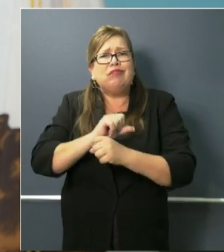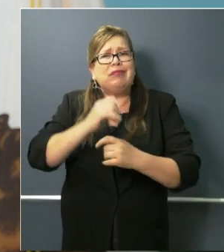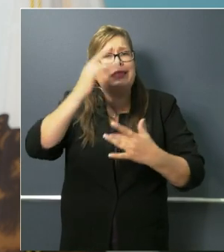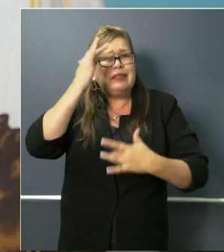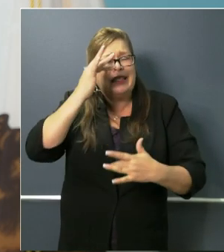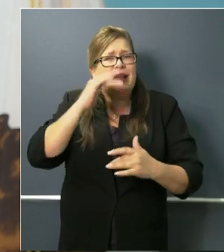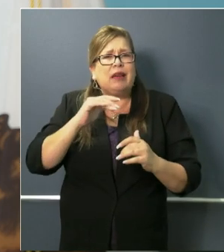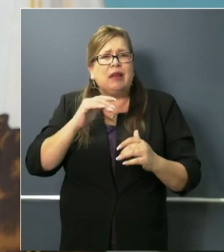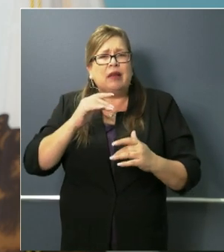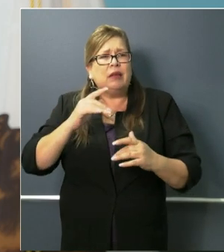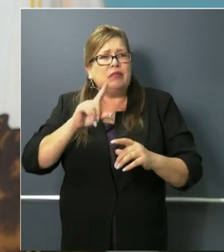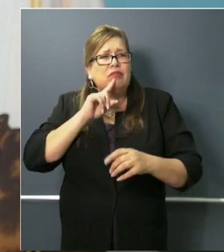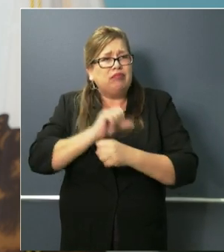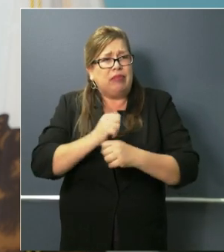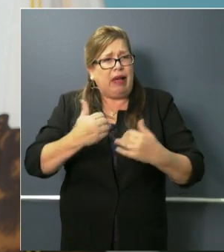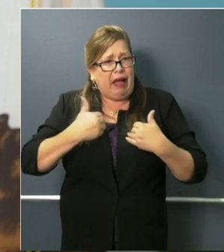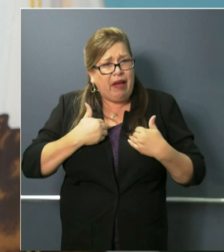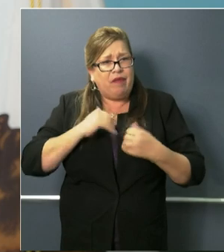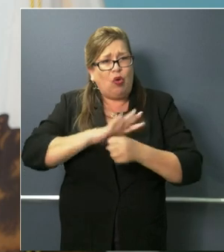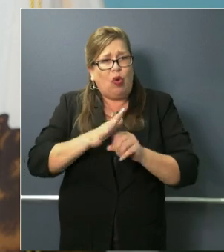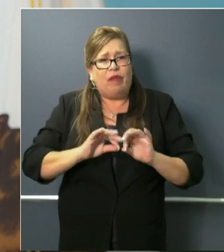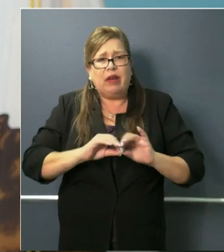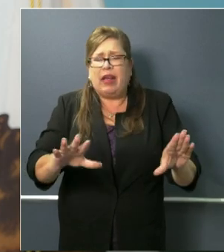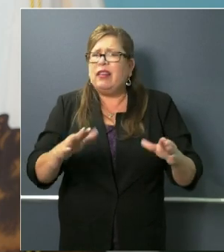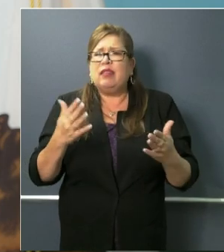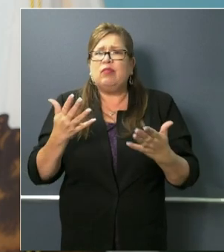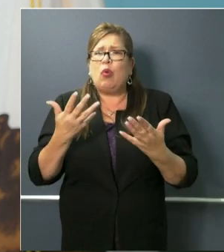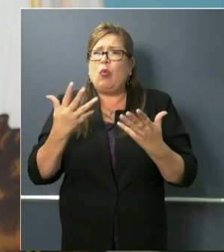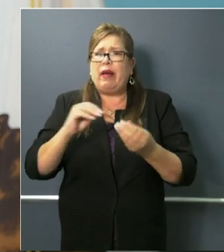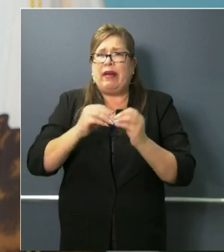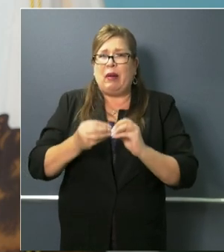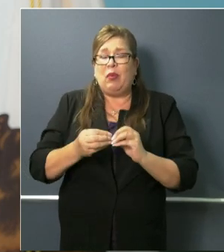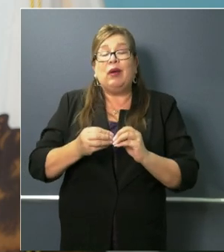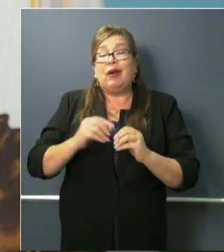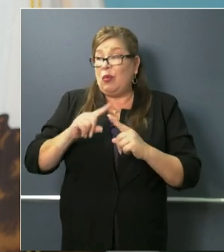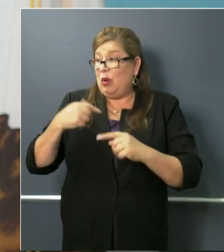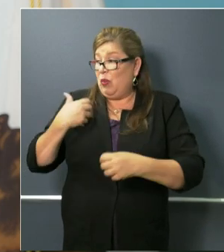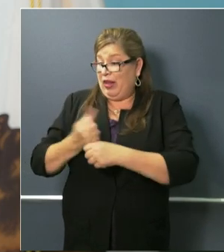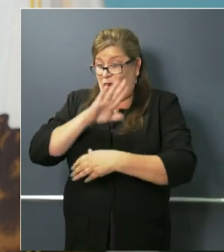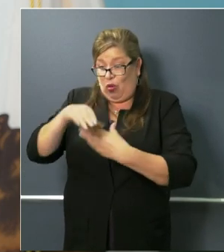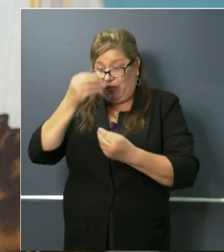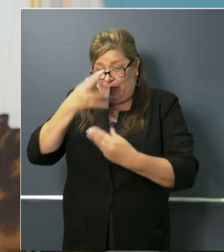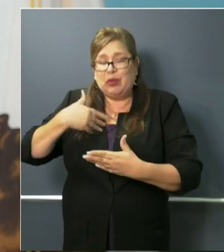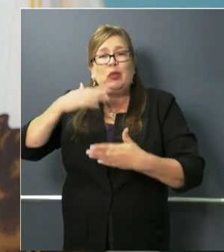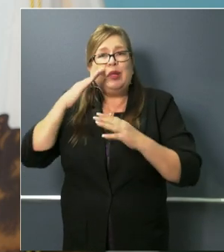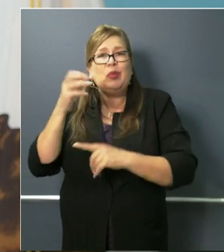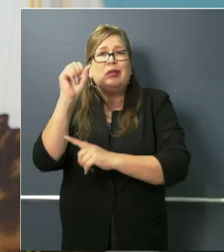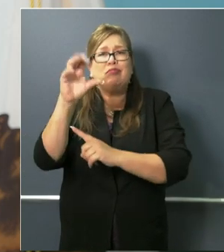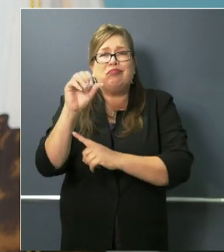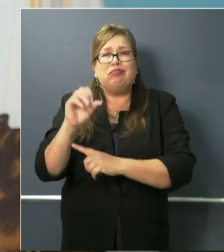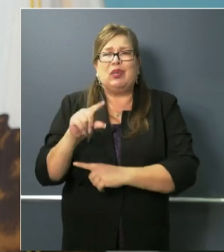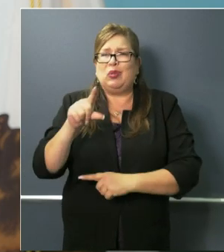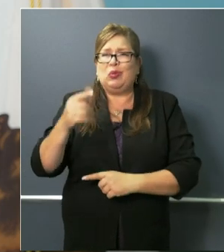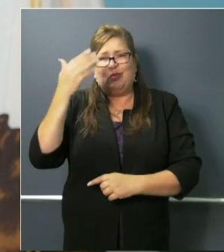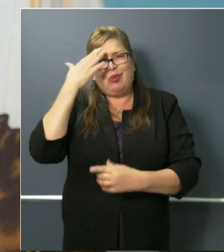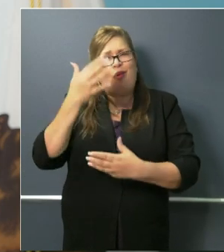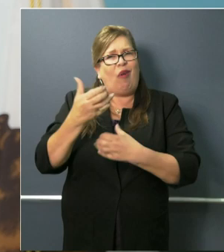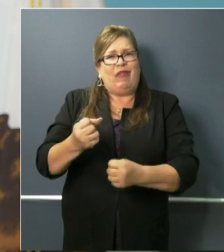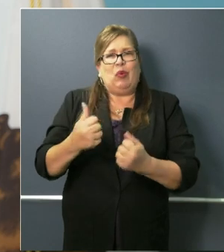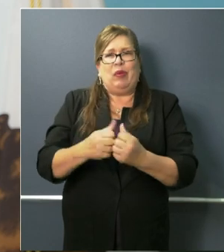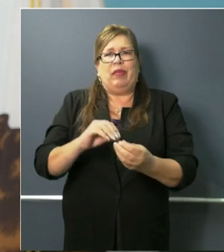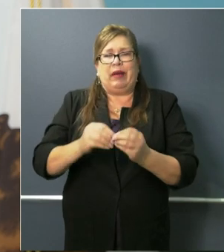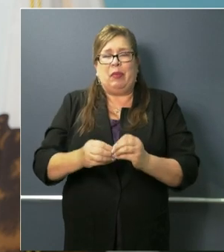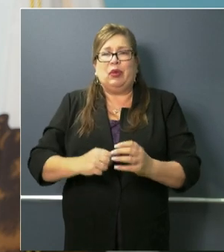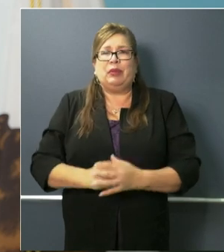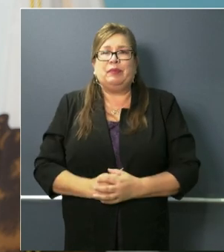data and get the apple to apple data so that we are absolutely confident in those numbers. Again, as some